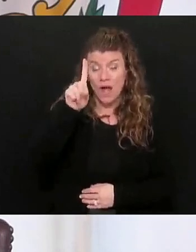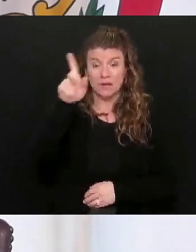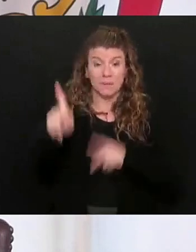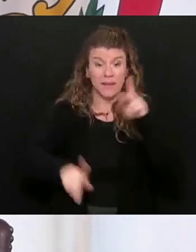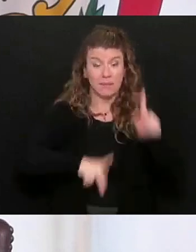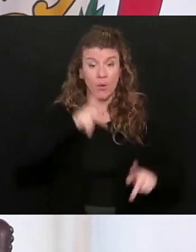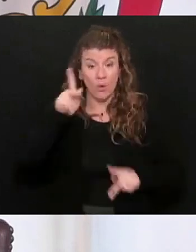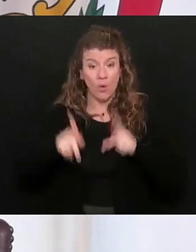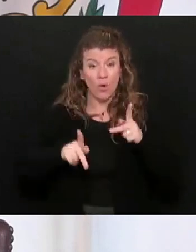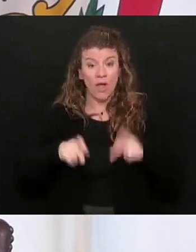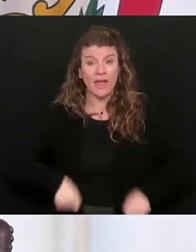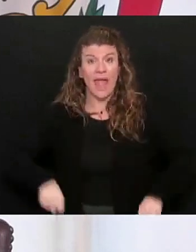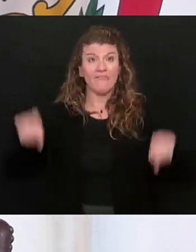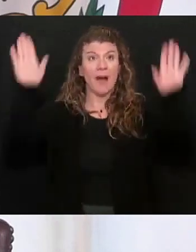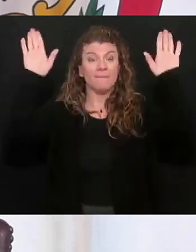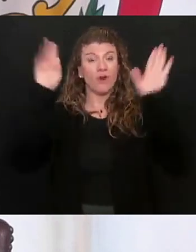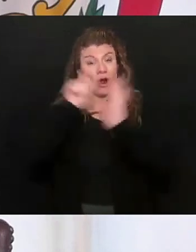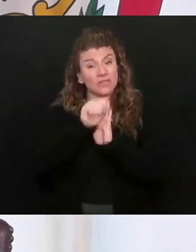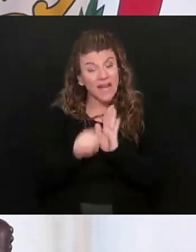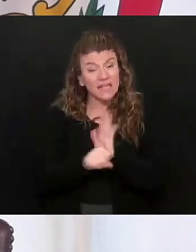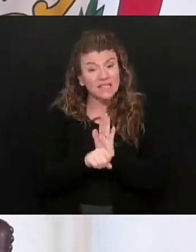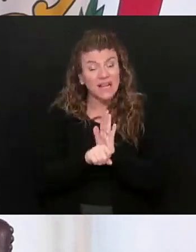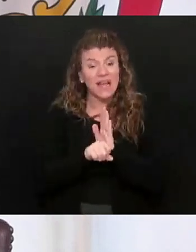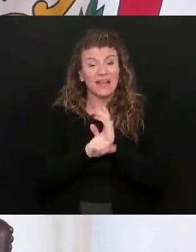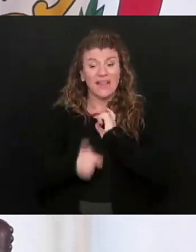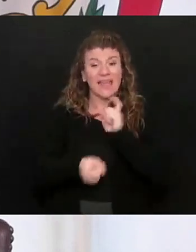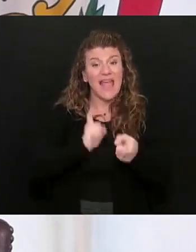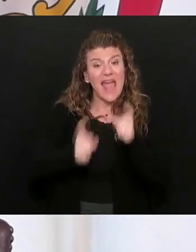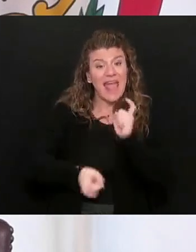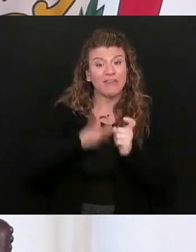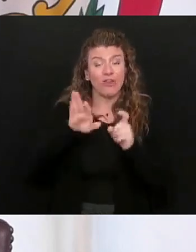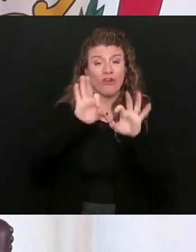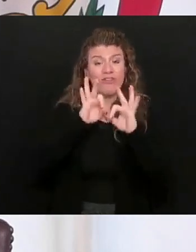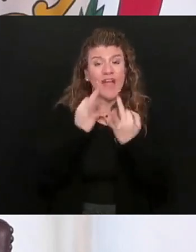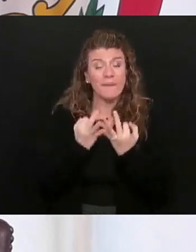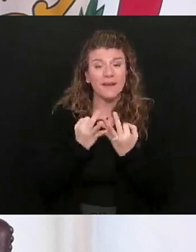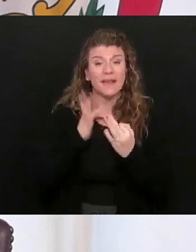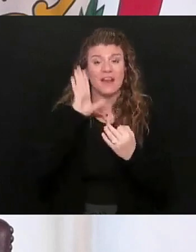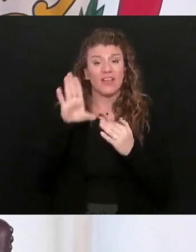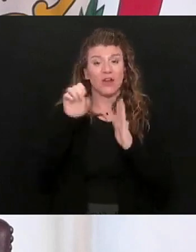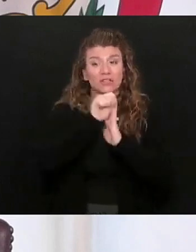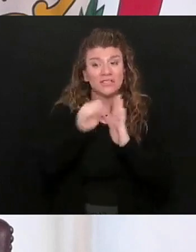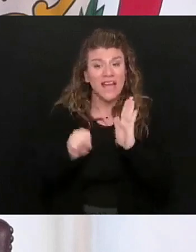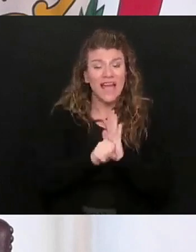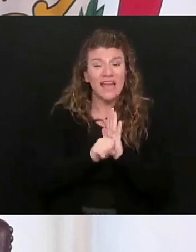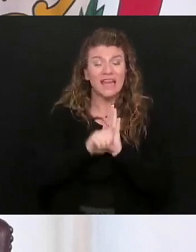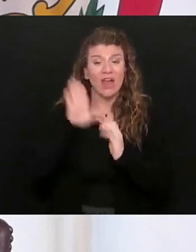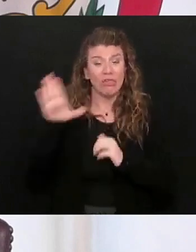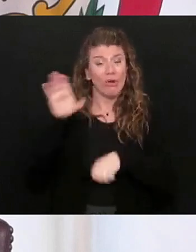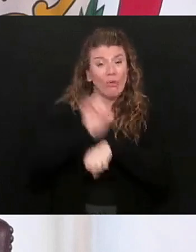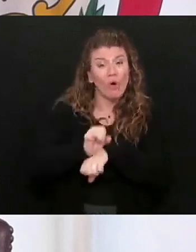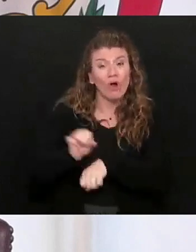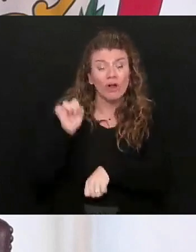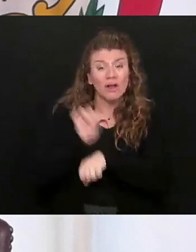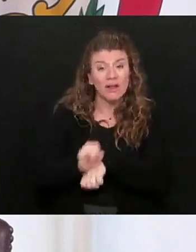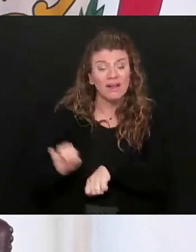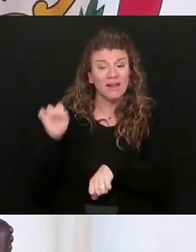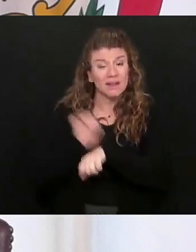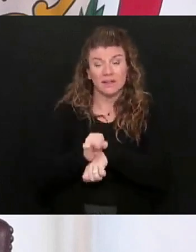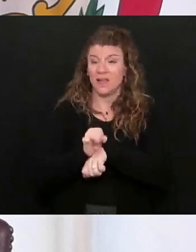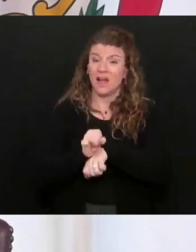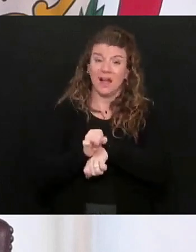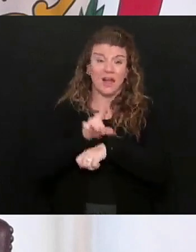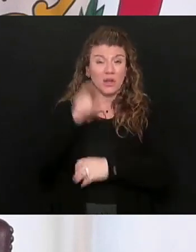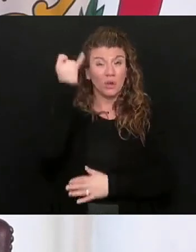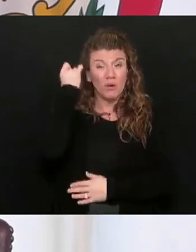gave to our state, gave to all their loved ones, gave to a contribution of work? Can you imagine,